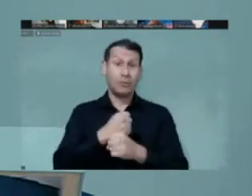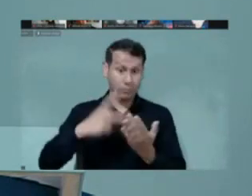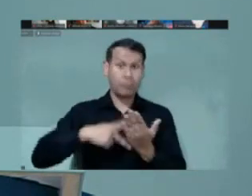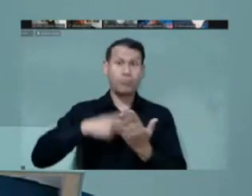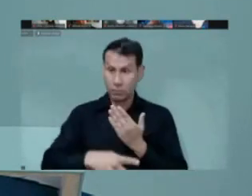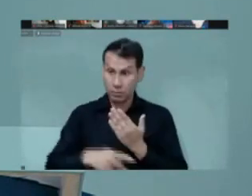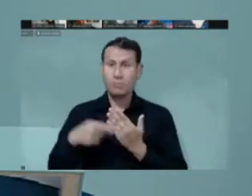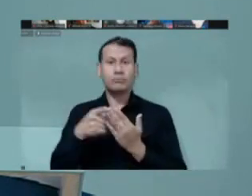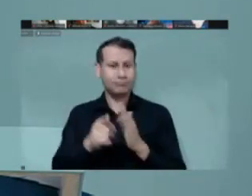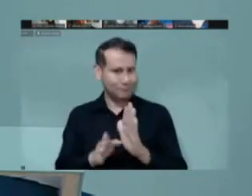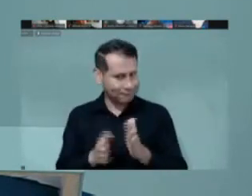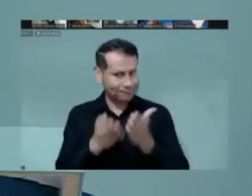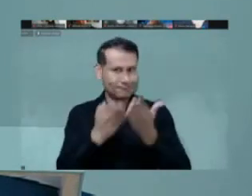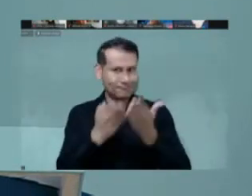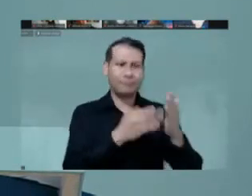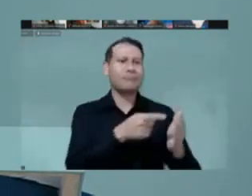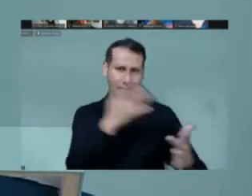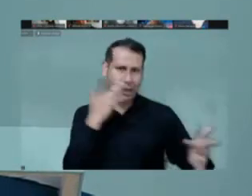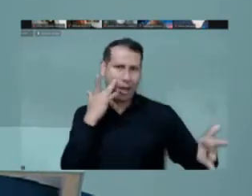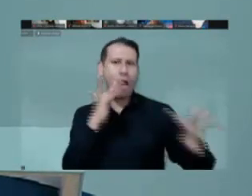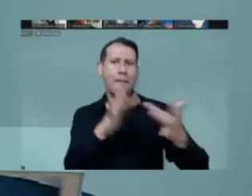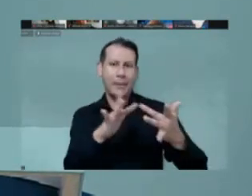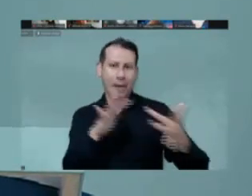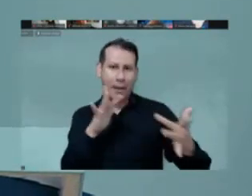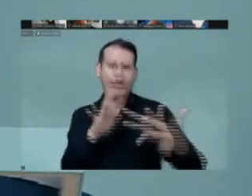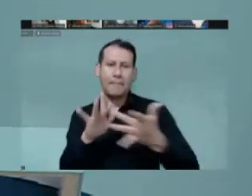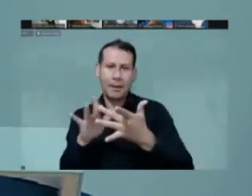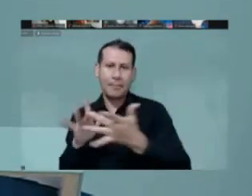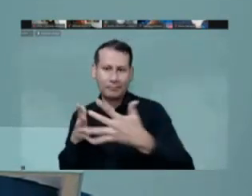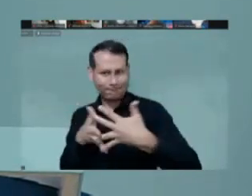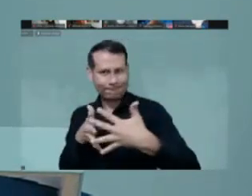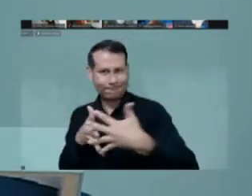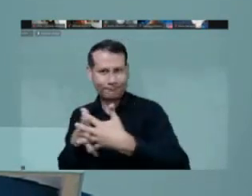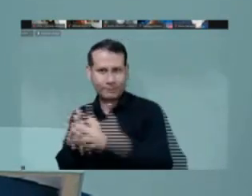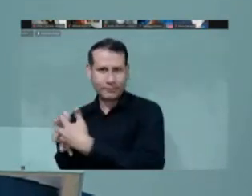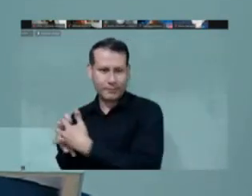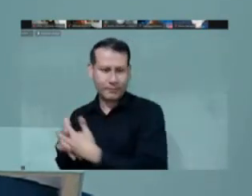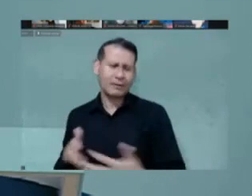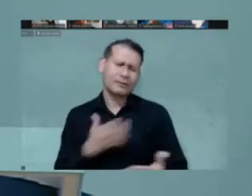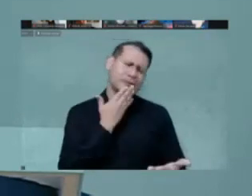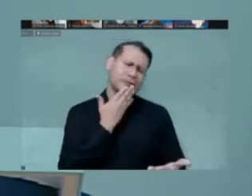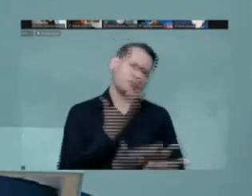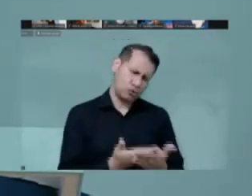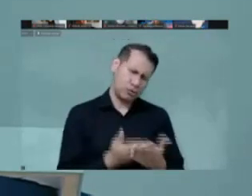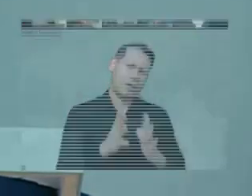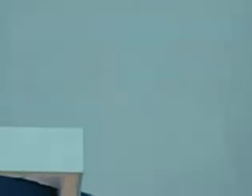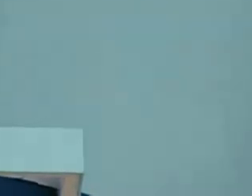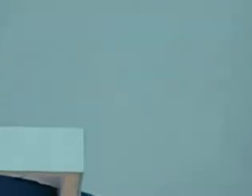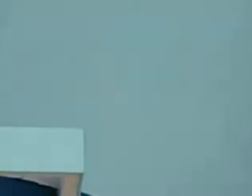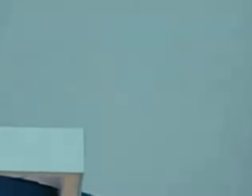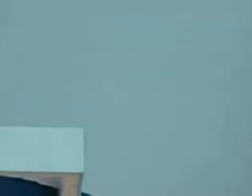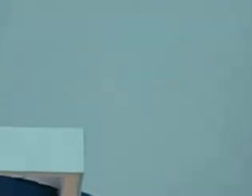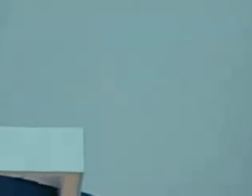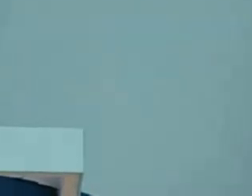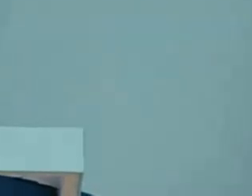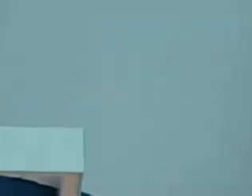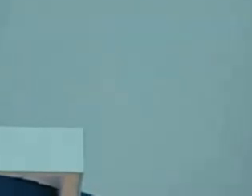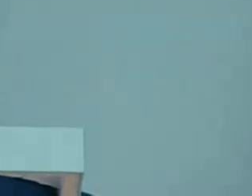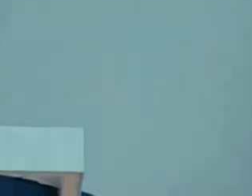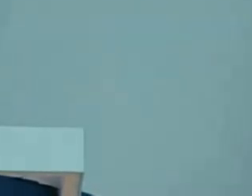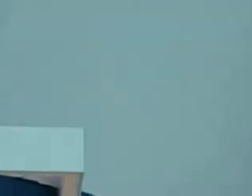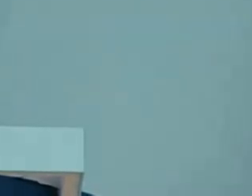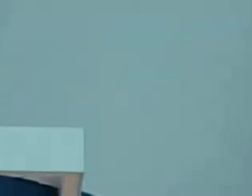very much aligned to the needs that you have identified in your studies. So, many thanks for your intervention. Now, I'm going to